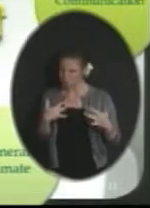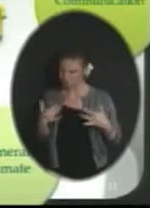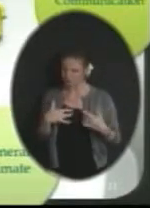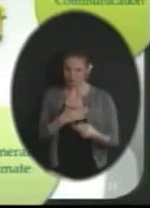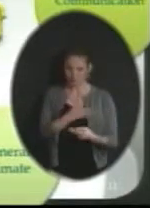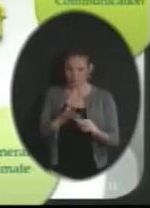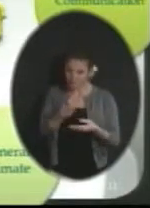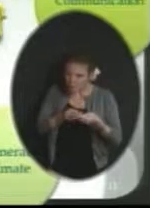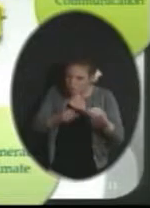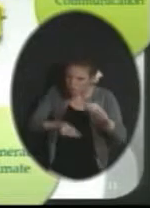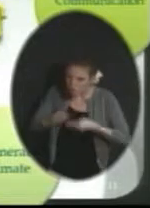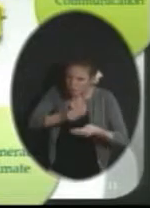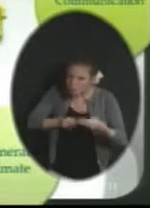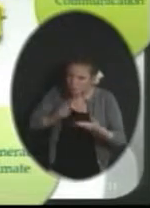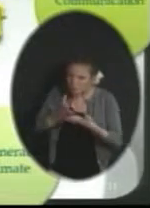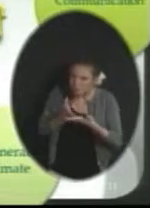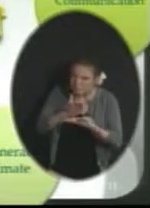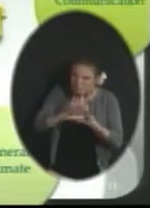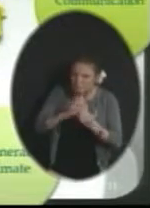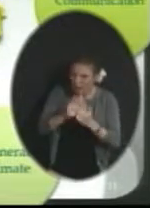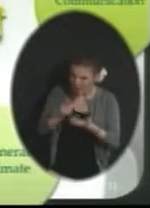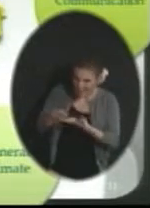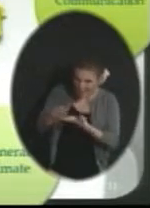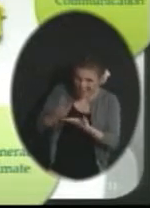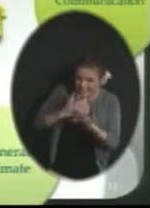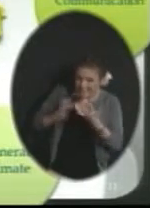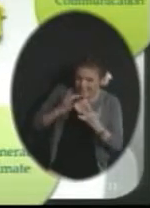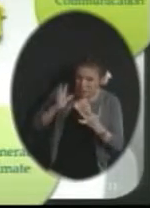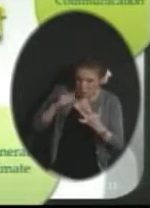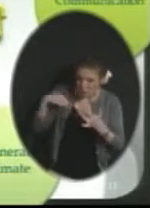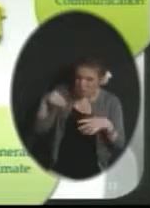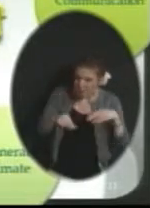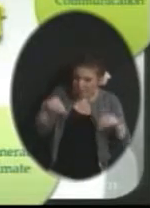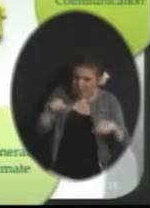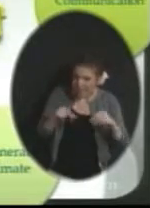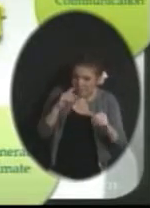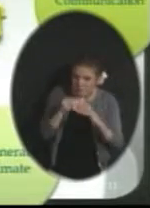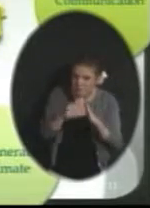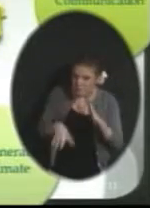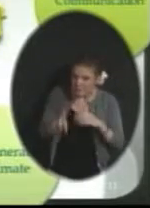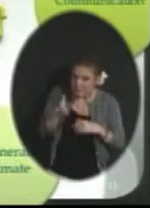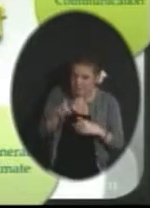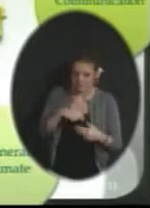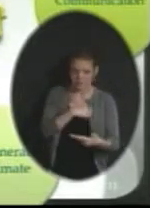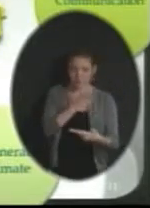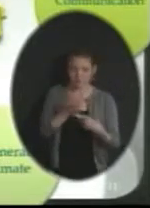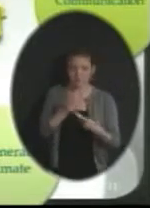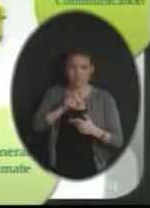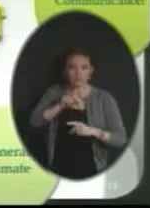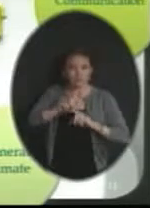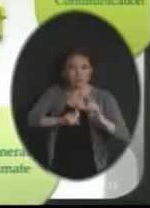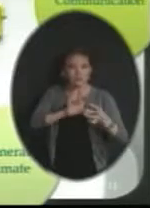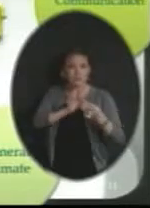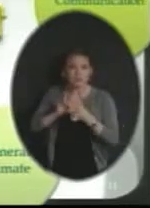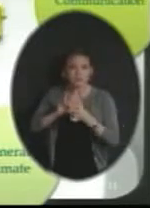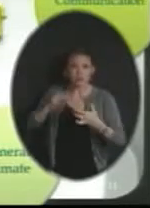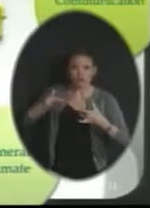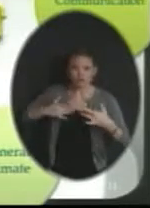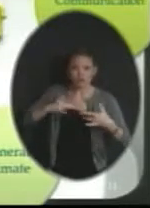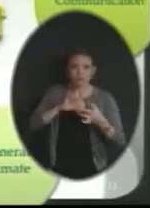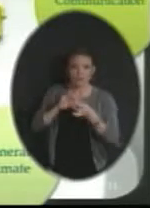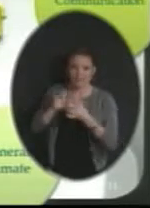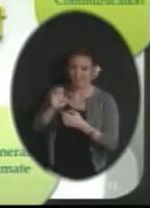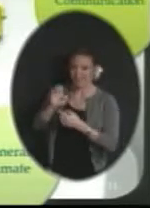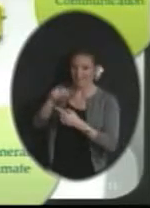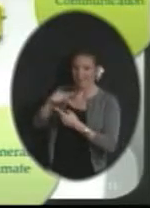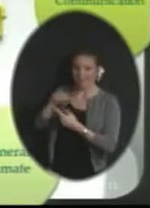about budget and are we going to have enough funding to do what we need to do for students. Some questions and concerns about equity,